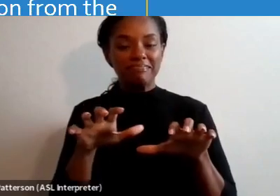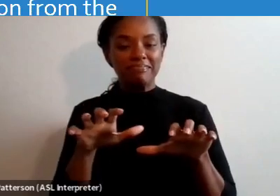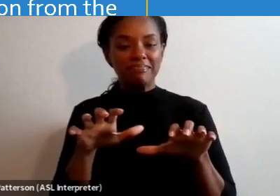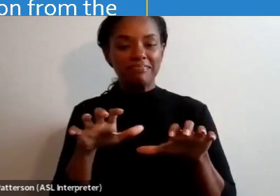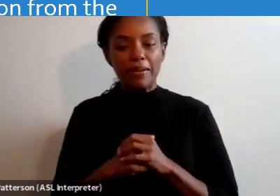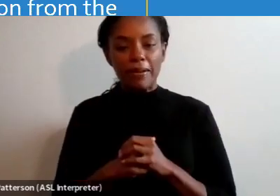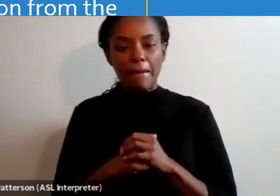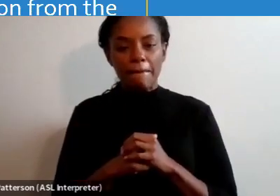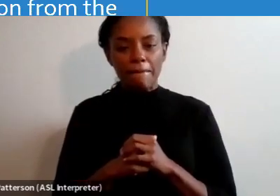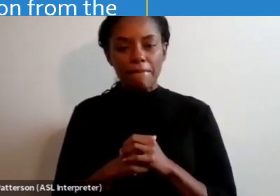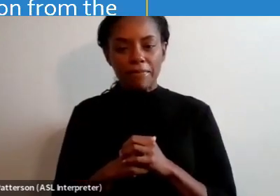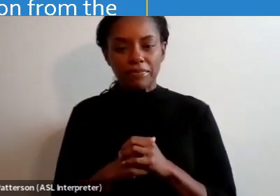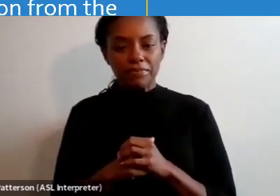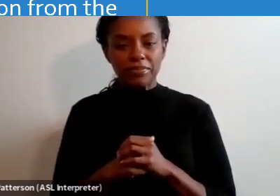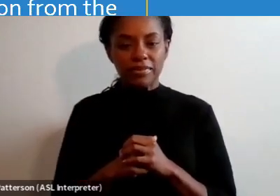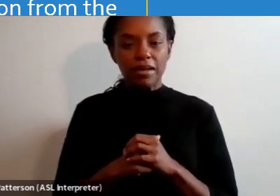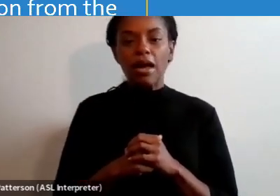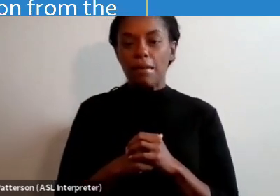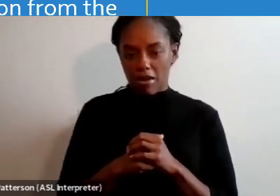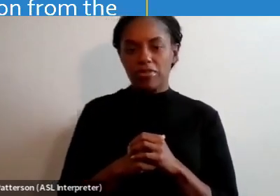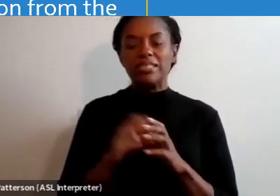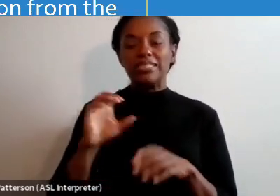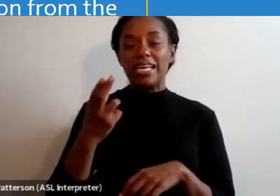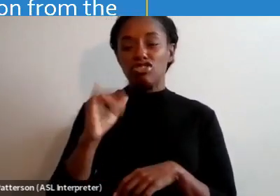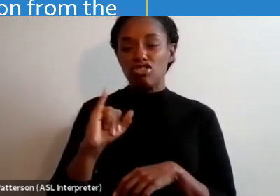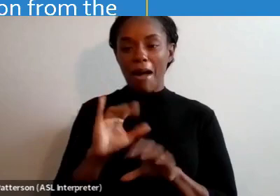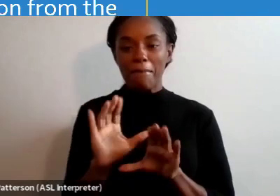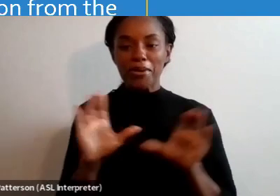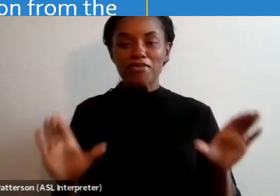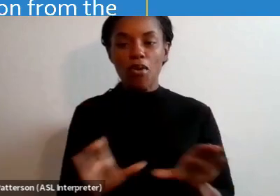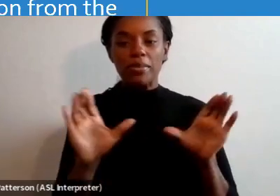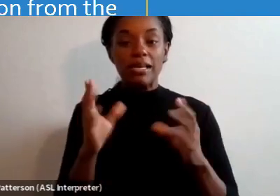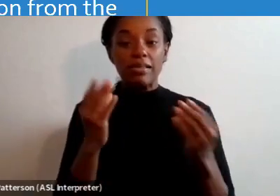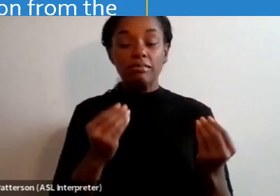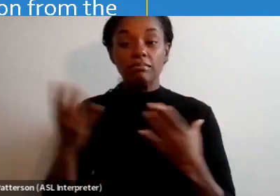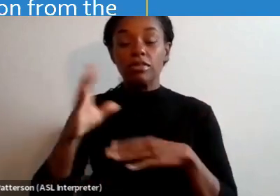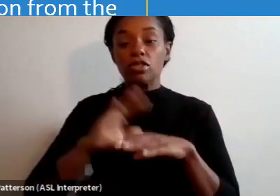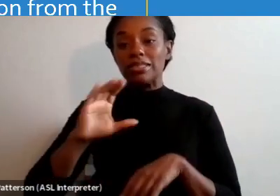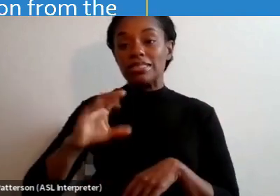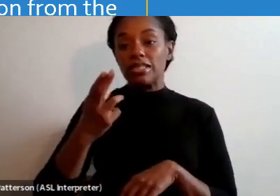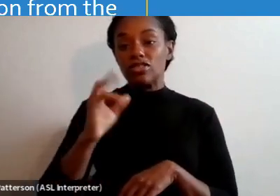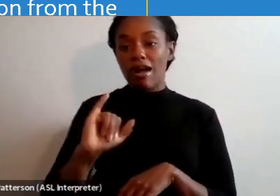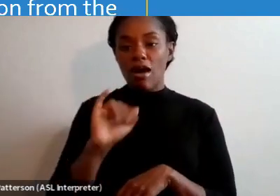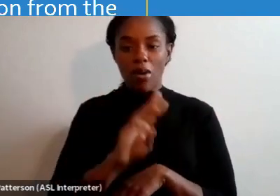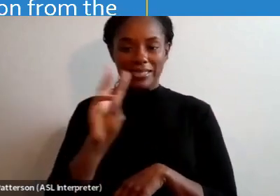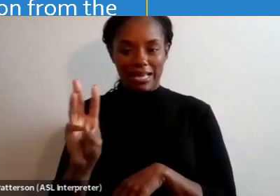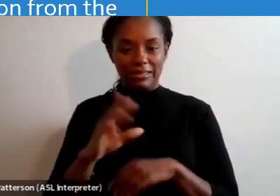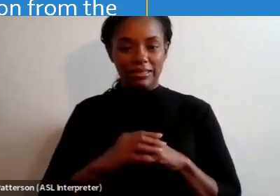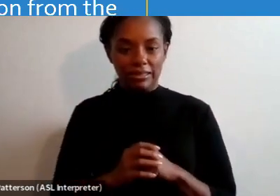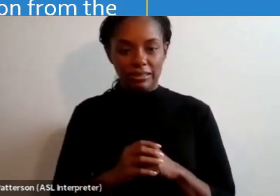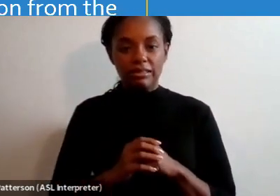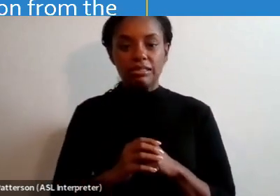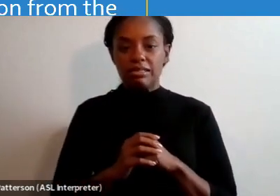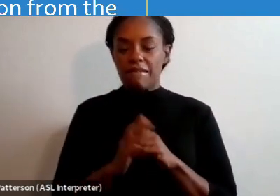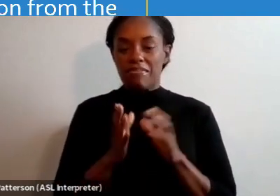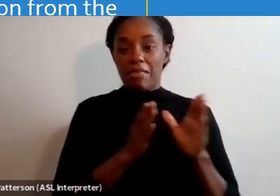core CHI performance. This information is on the CCHI website. The paths are outlined